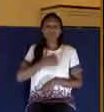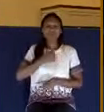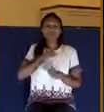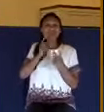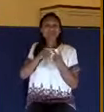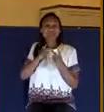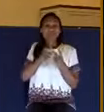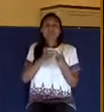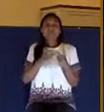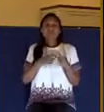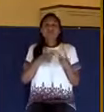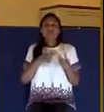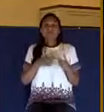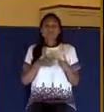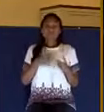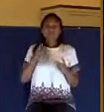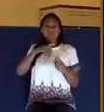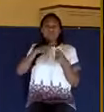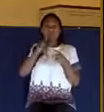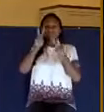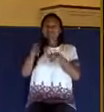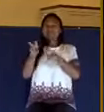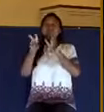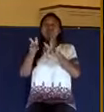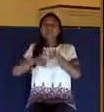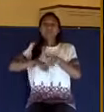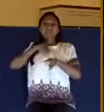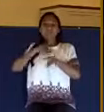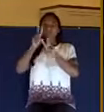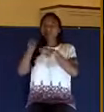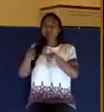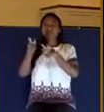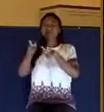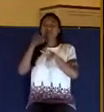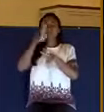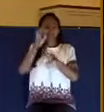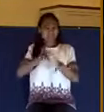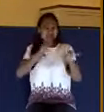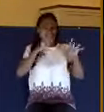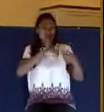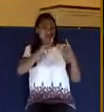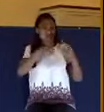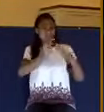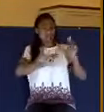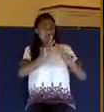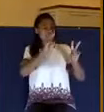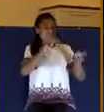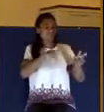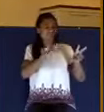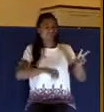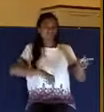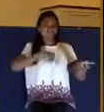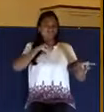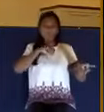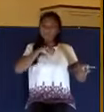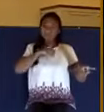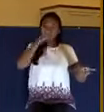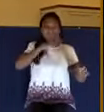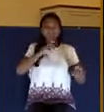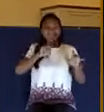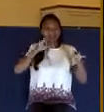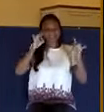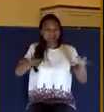on someone else. God hates that. He hates prejudice. He hates racism.